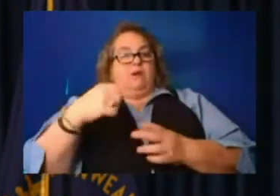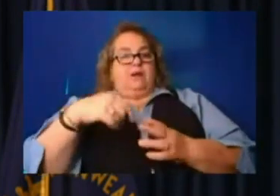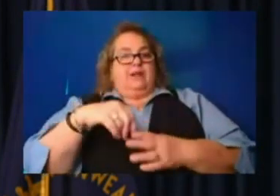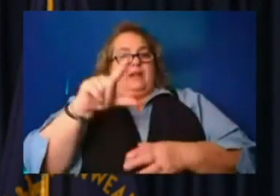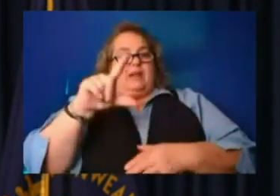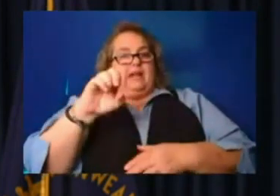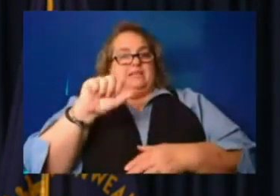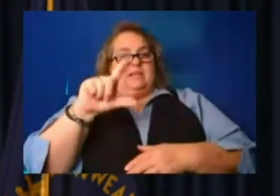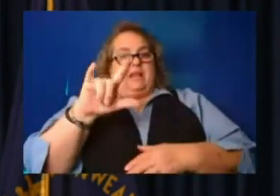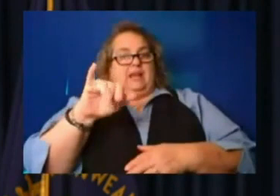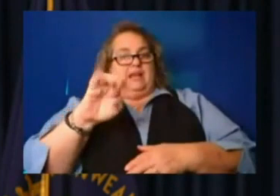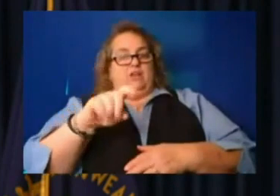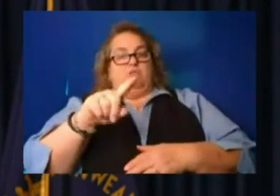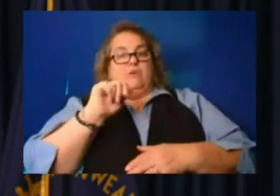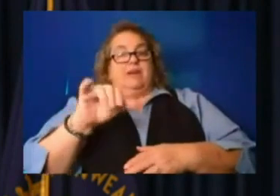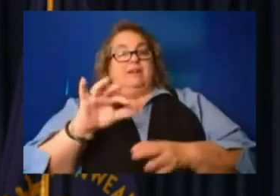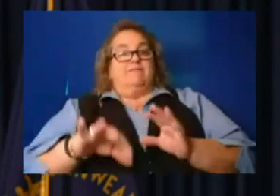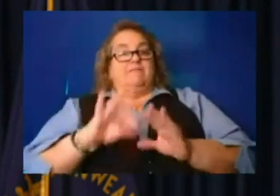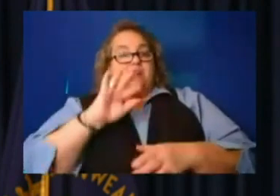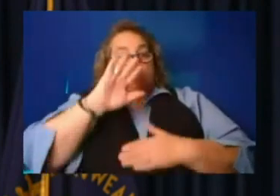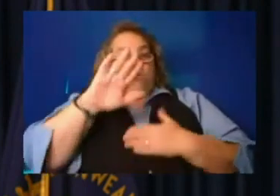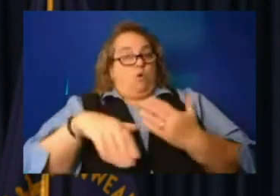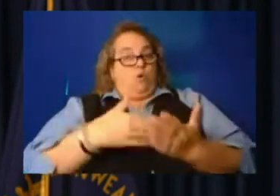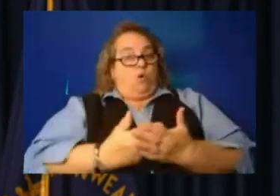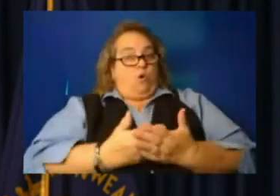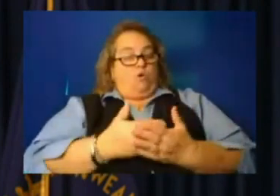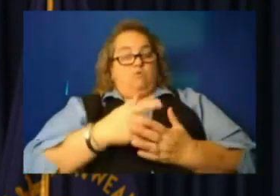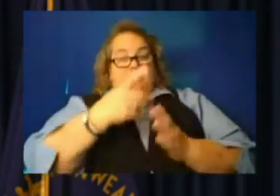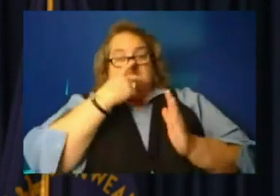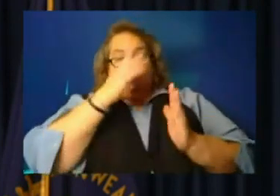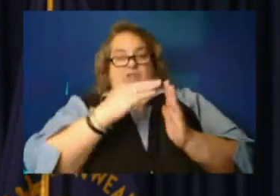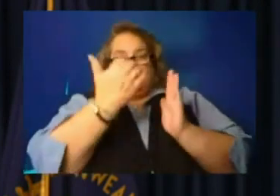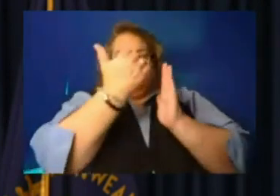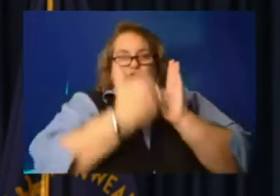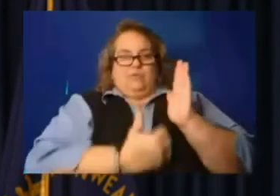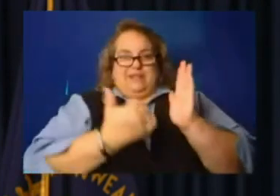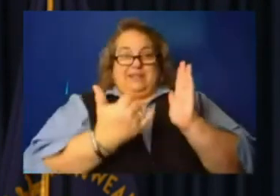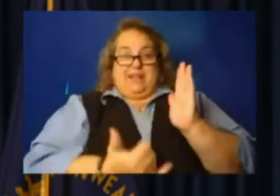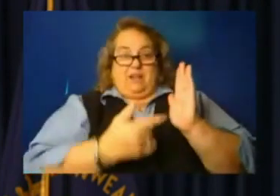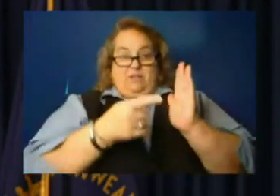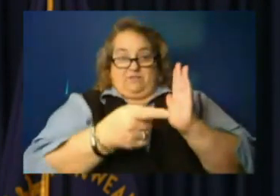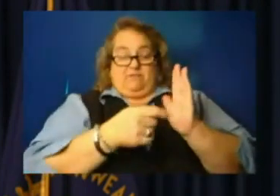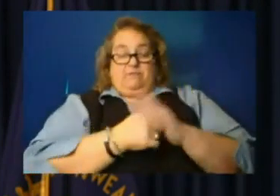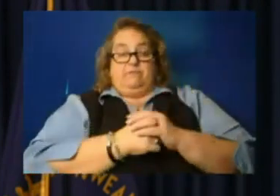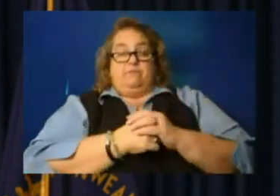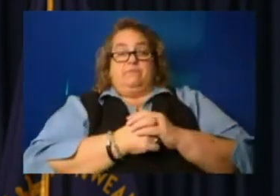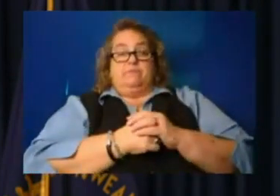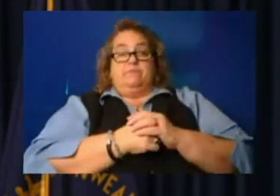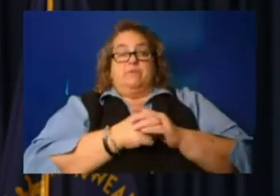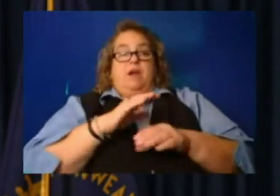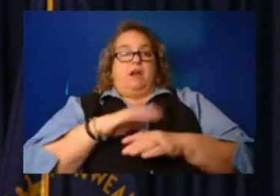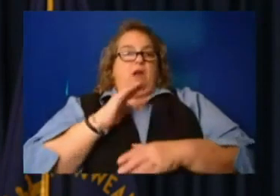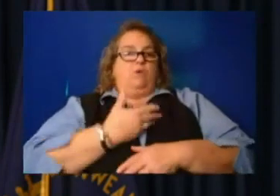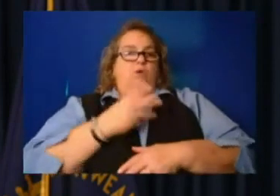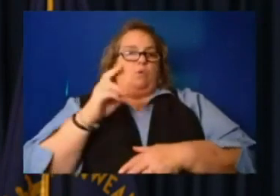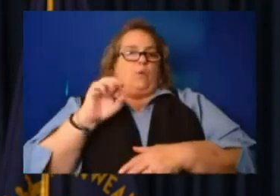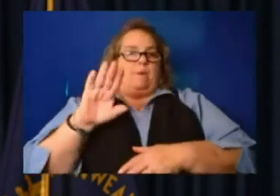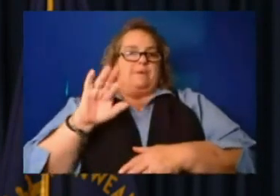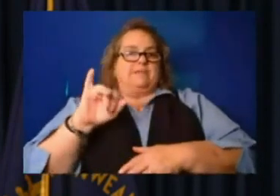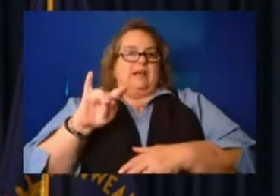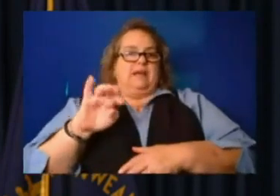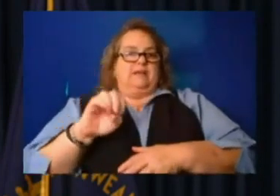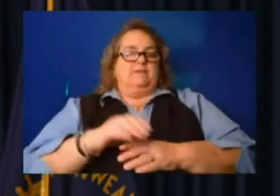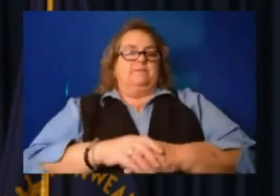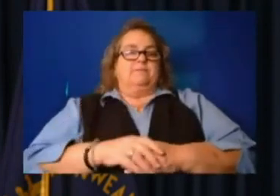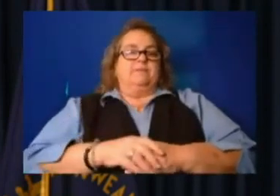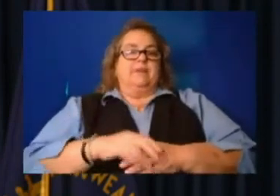find uh, all of those. They're on the screen right here. Um, again on our website. Let's talk about FEMA. Uh,